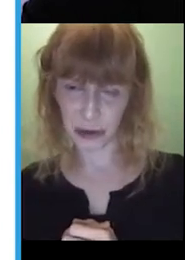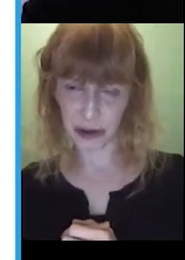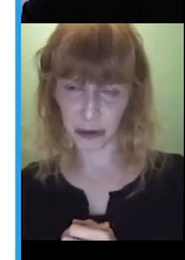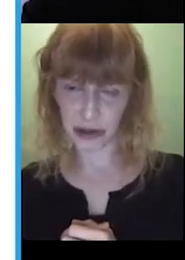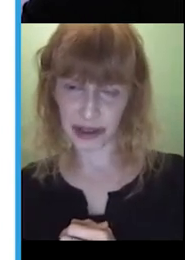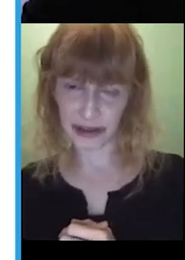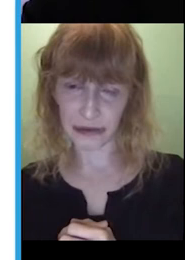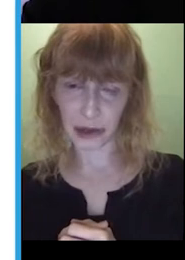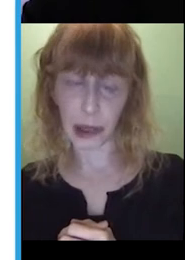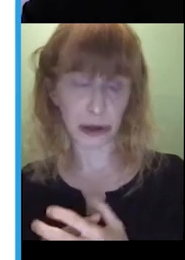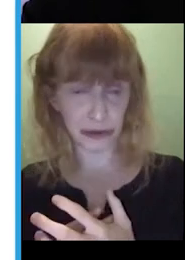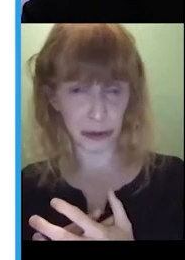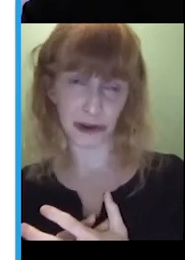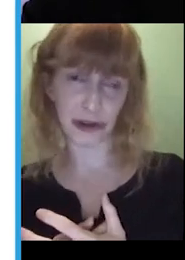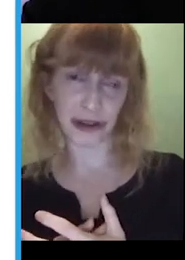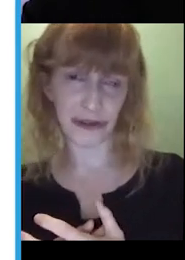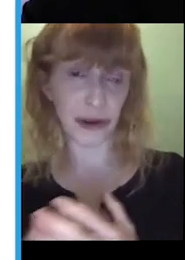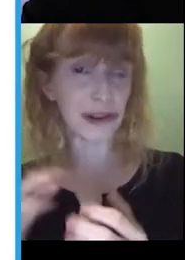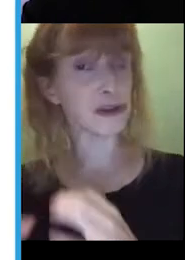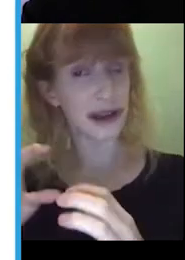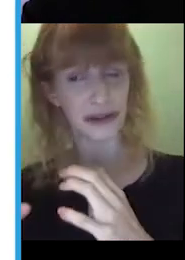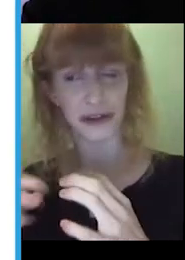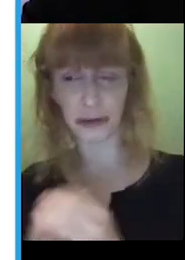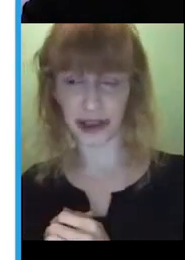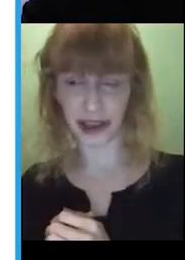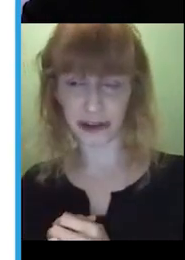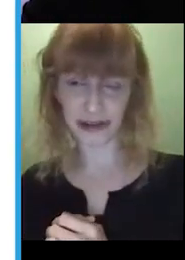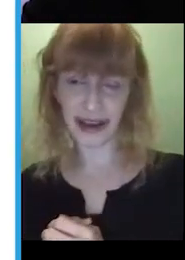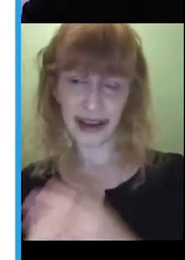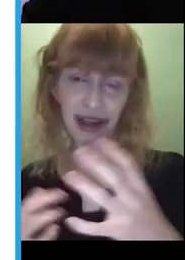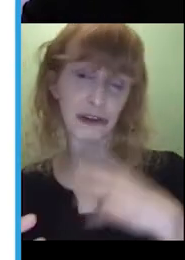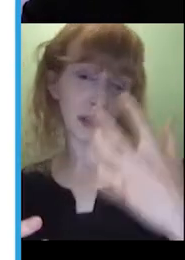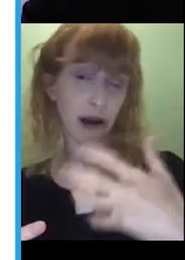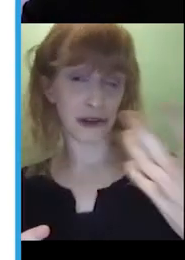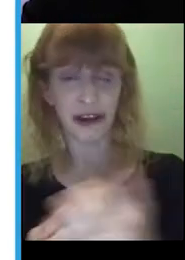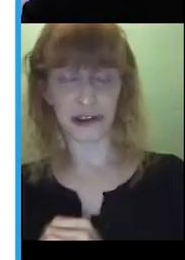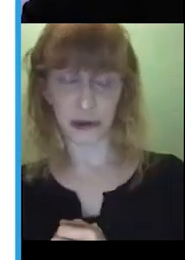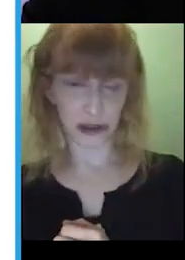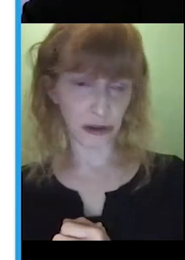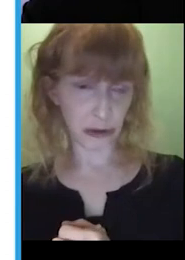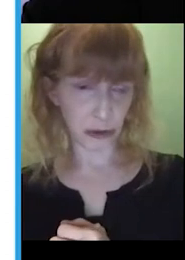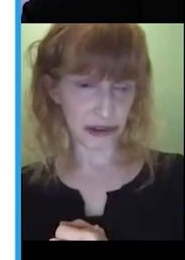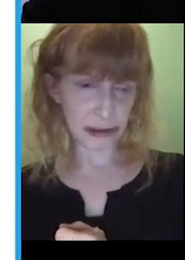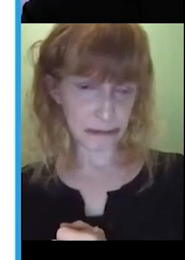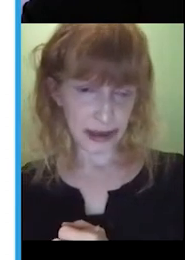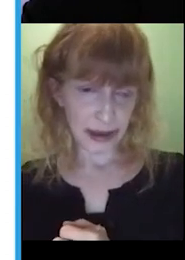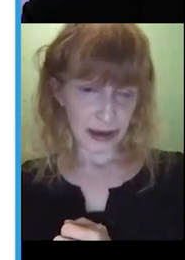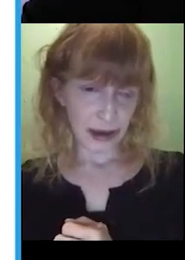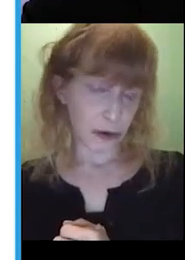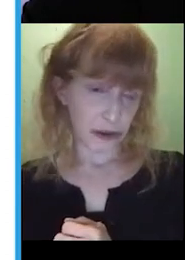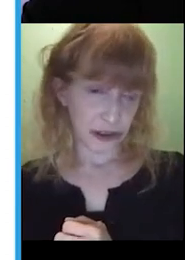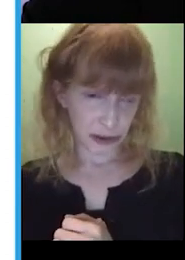things which don't really give a lot of opportunity for interactive communication, if the child starts using those words,